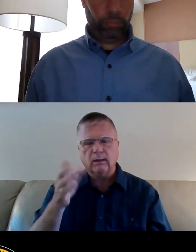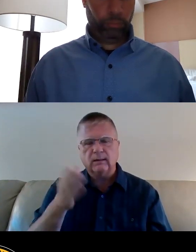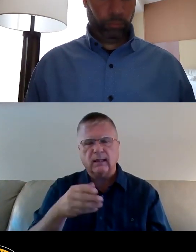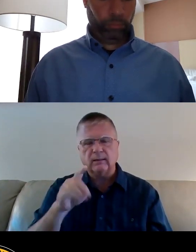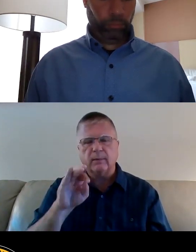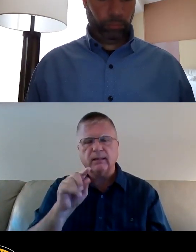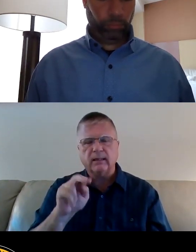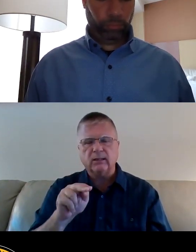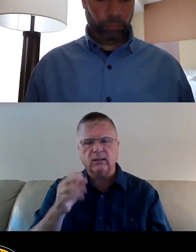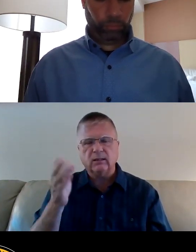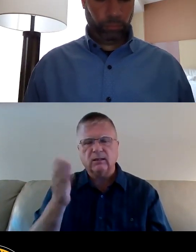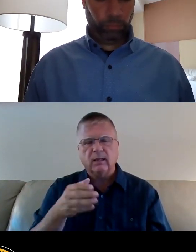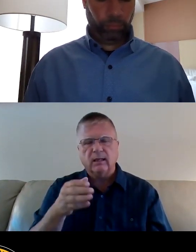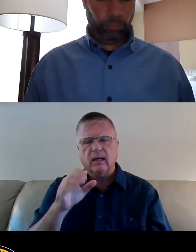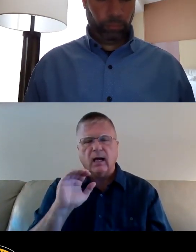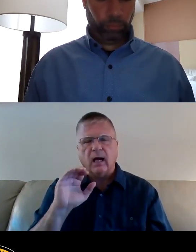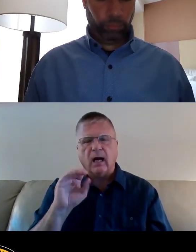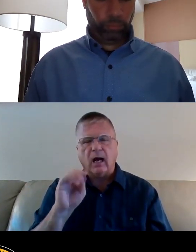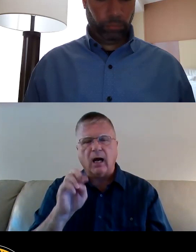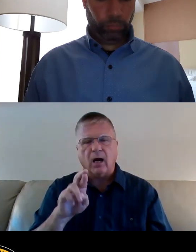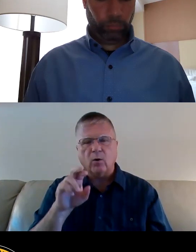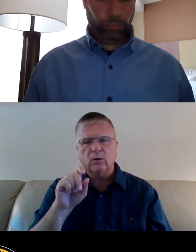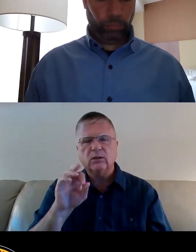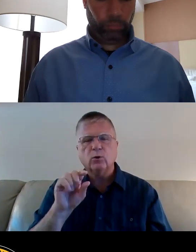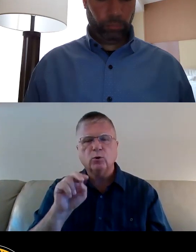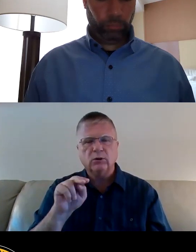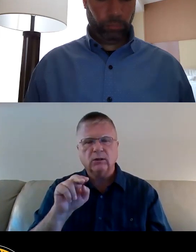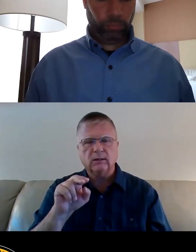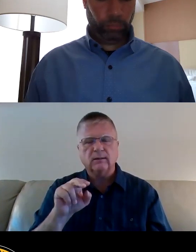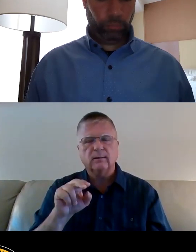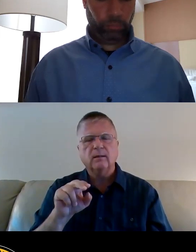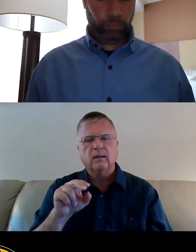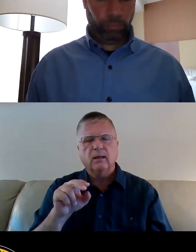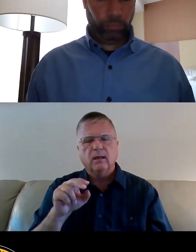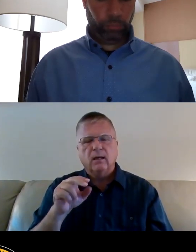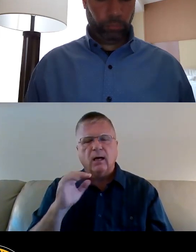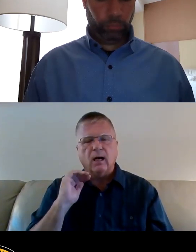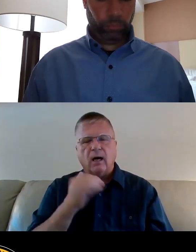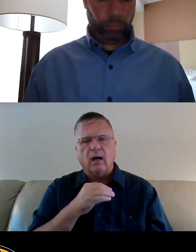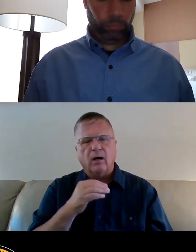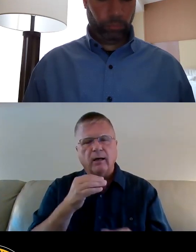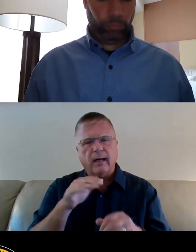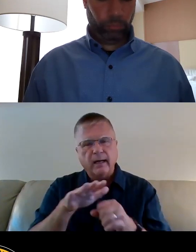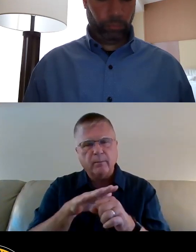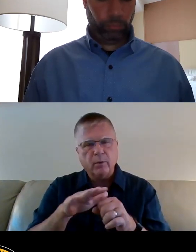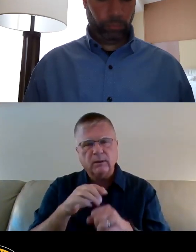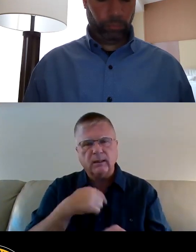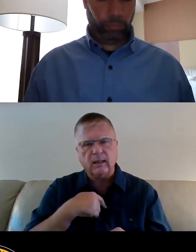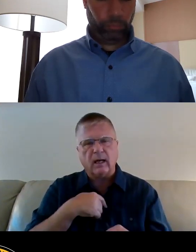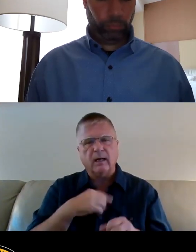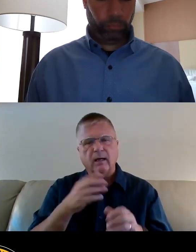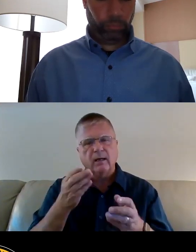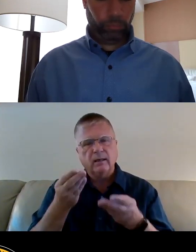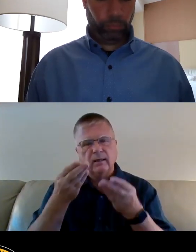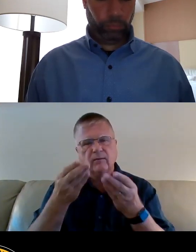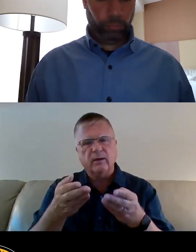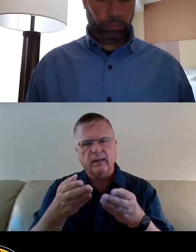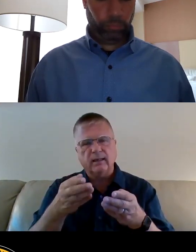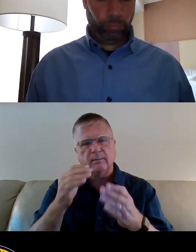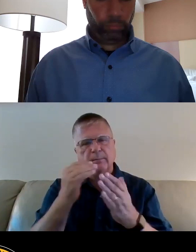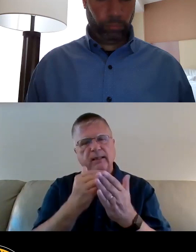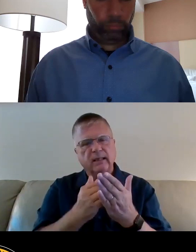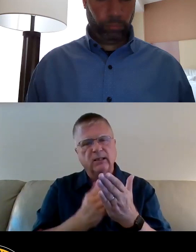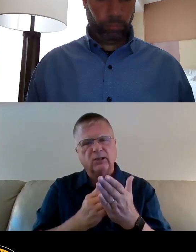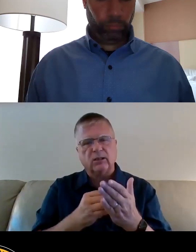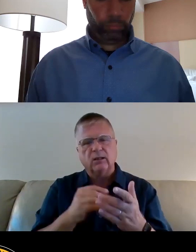-money-our solutions. My neighbors and I directed this petition at City Council several years ago so you